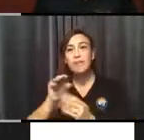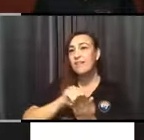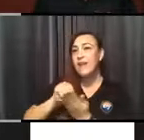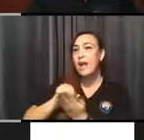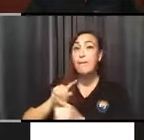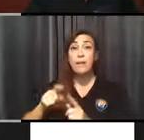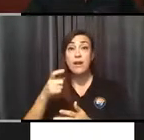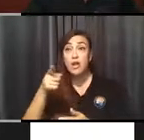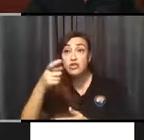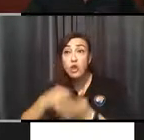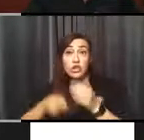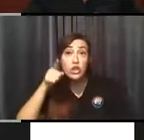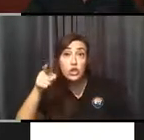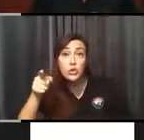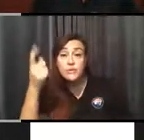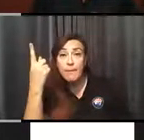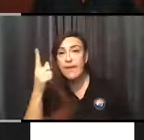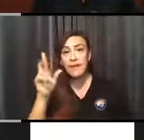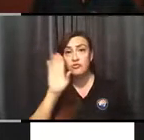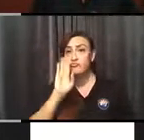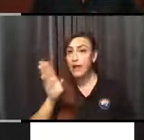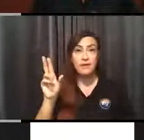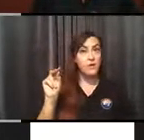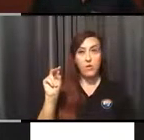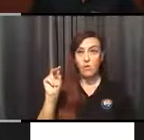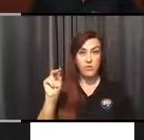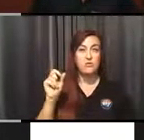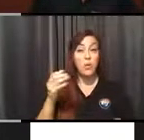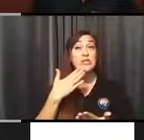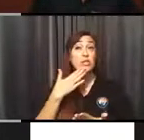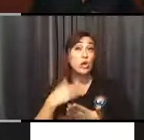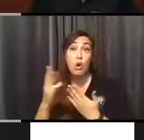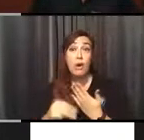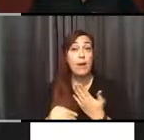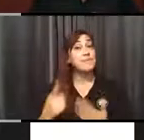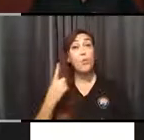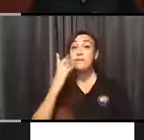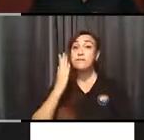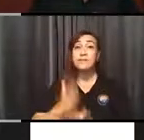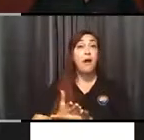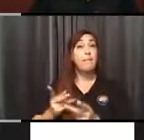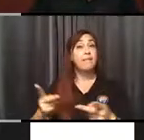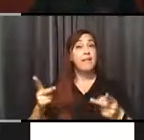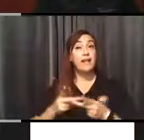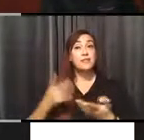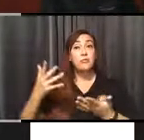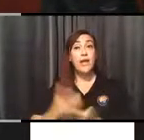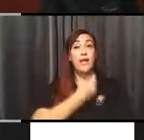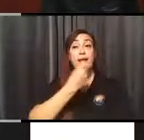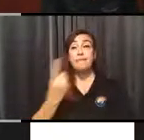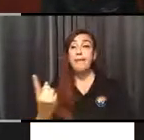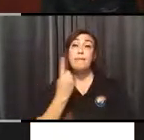anything other than that. So these are good programs. We're a one-stop place where you can come and get,